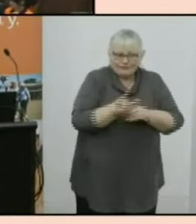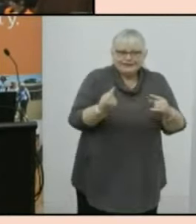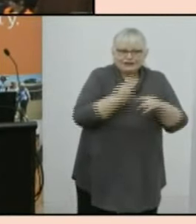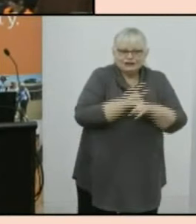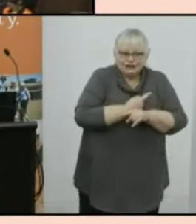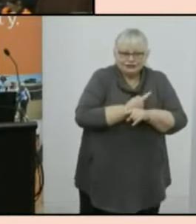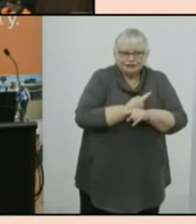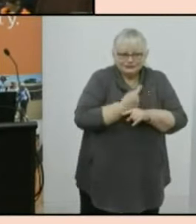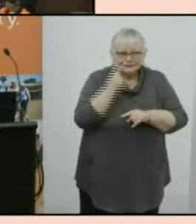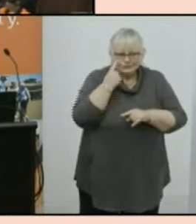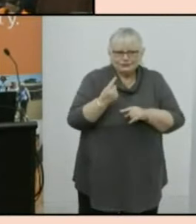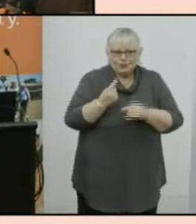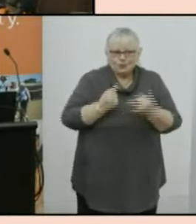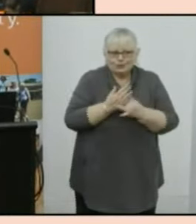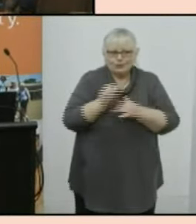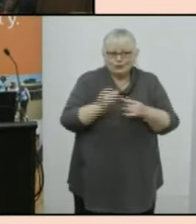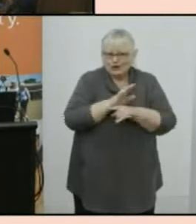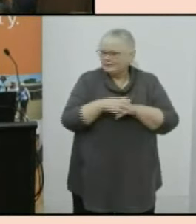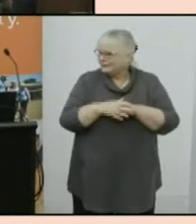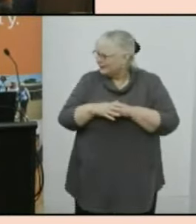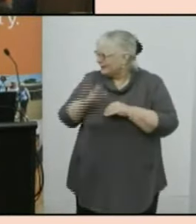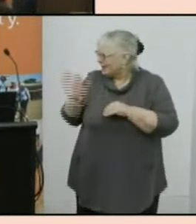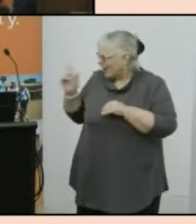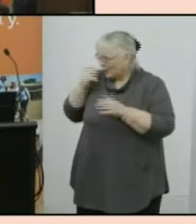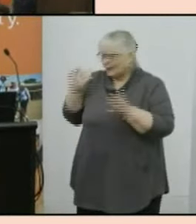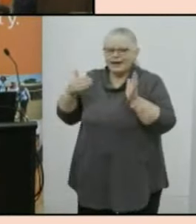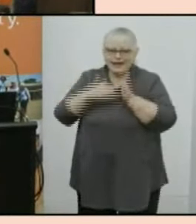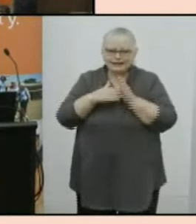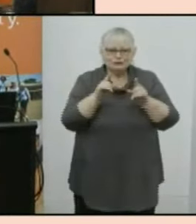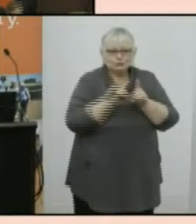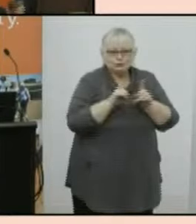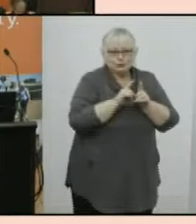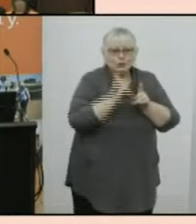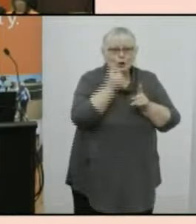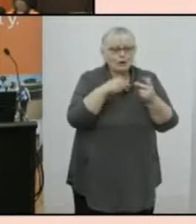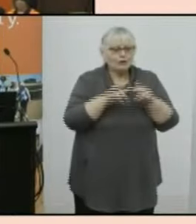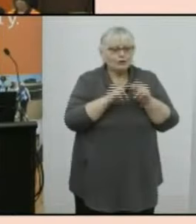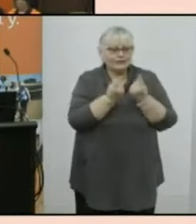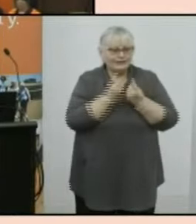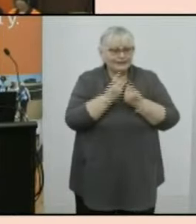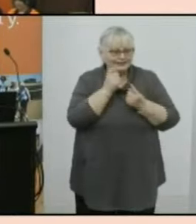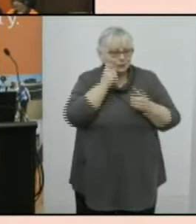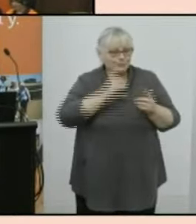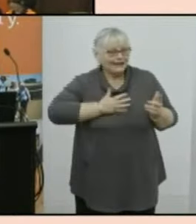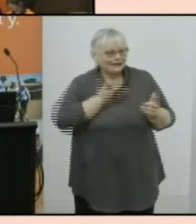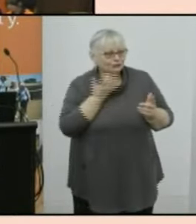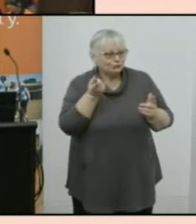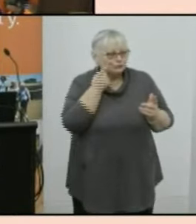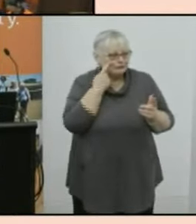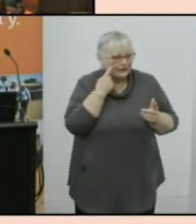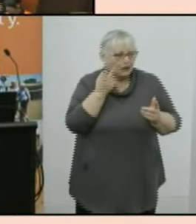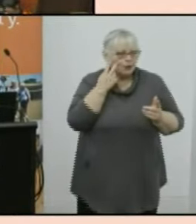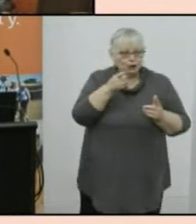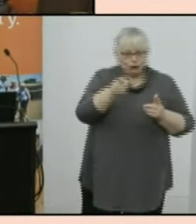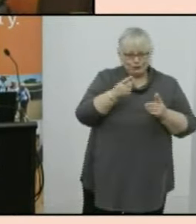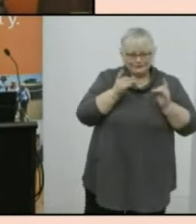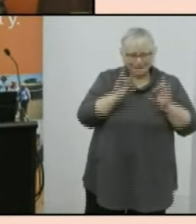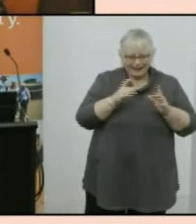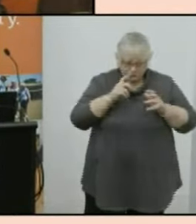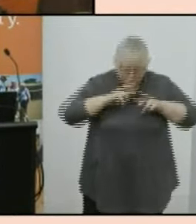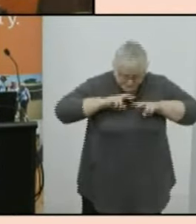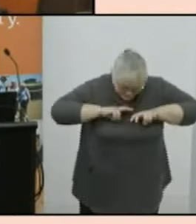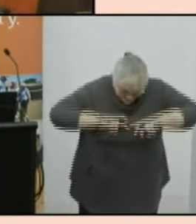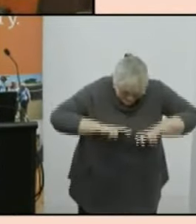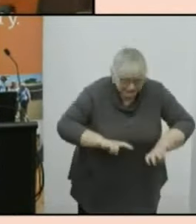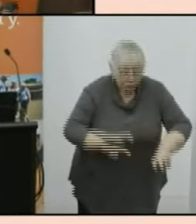that we saw during covert i was just going to add to that and just saying one of the things that will be interesting once people get a chance to delve into the